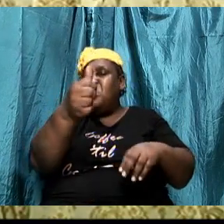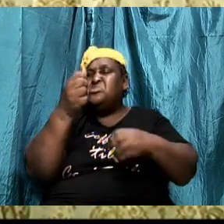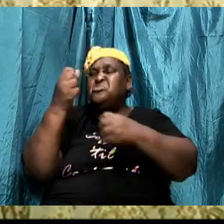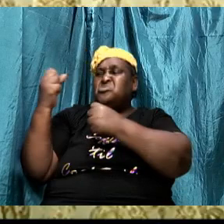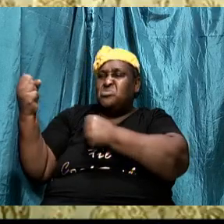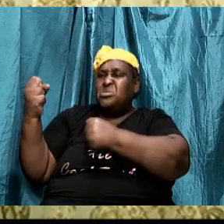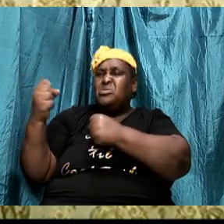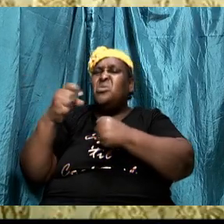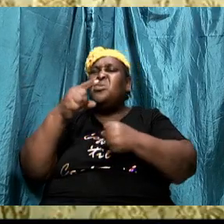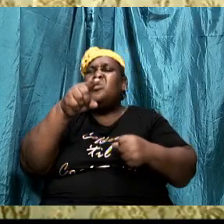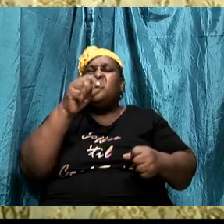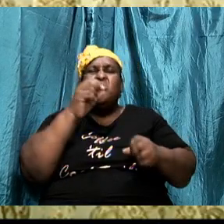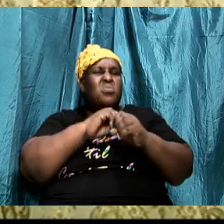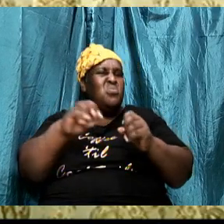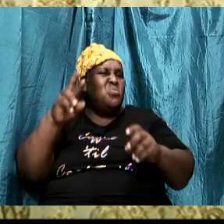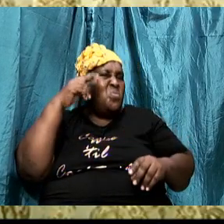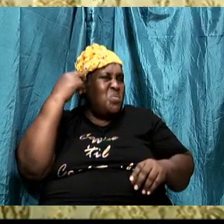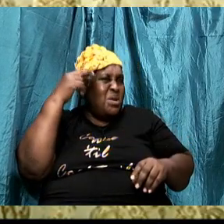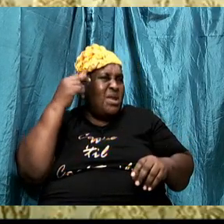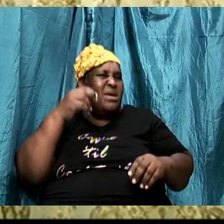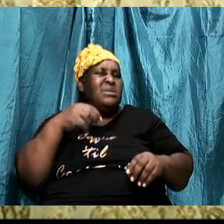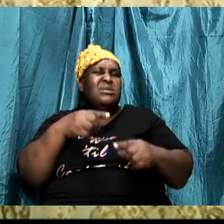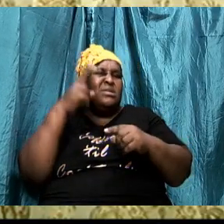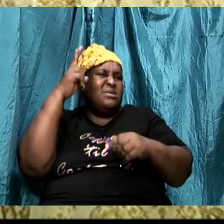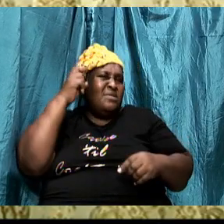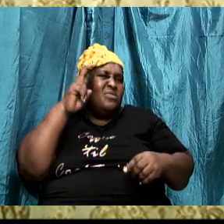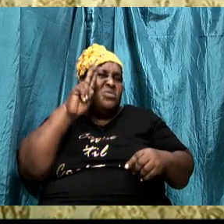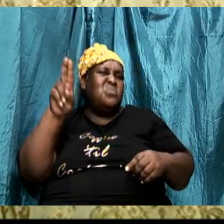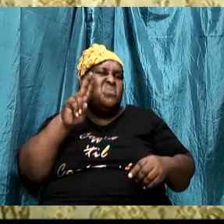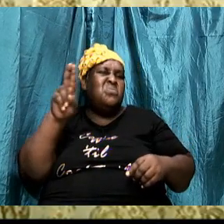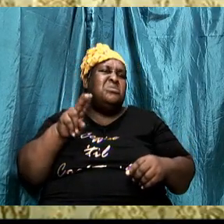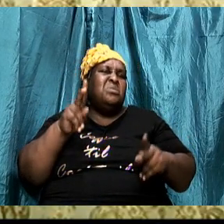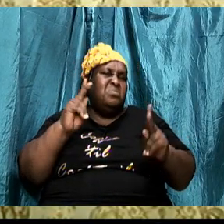adversary is using that person that is close to you.